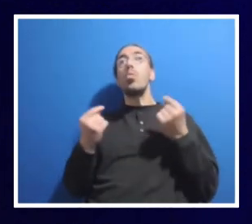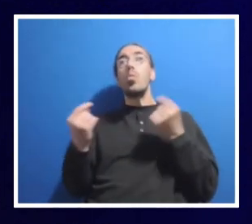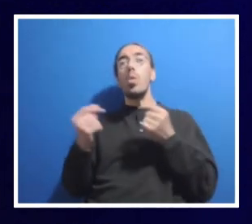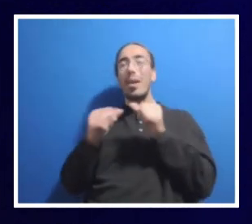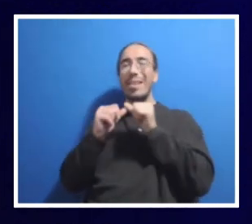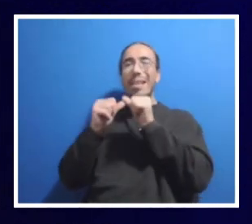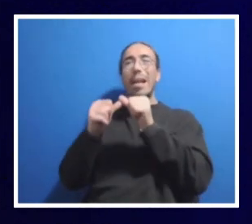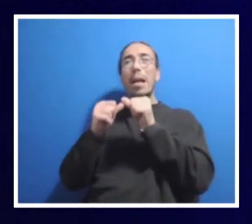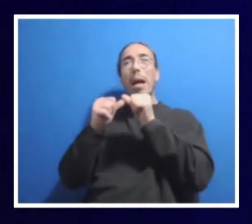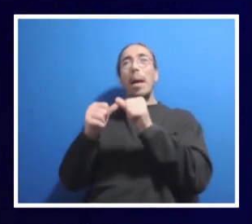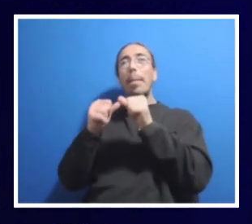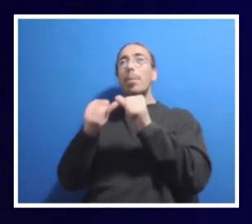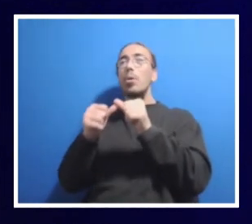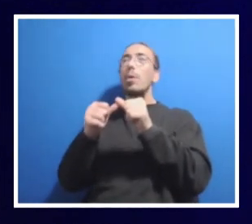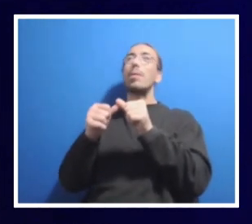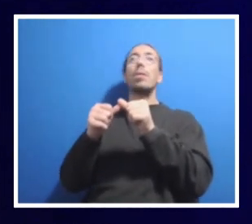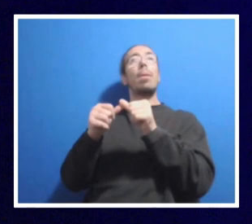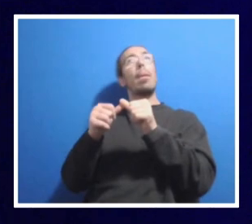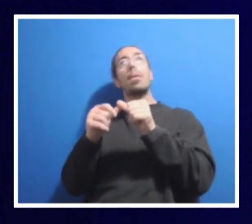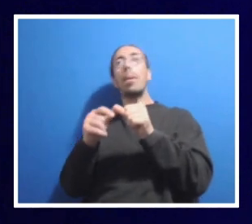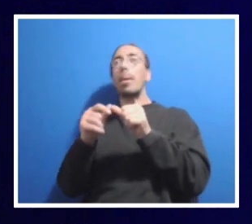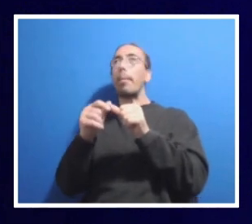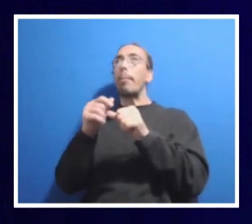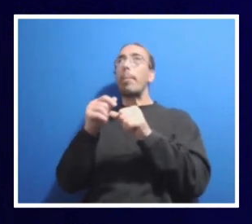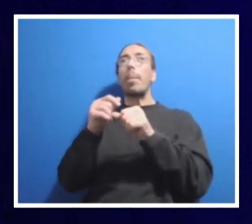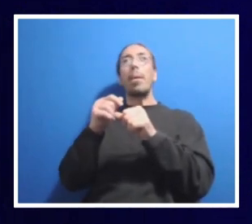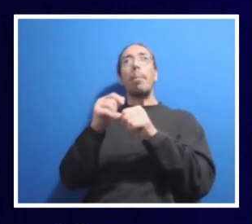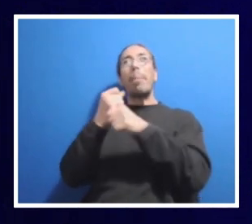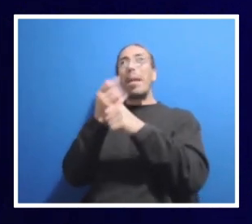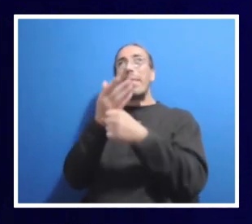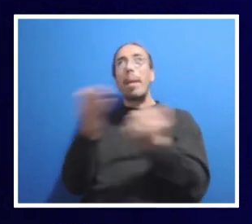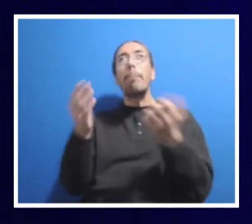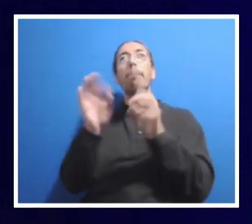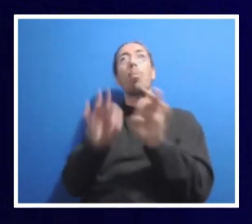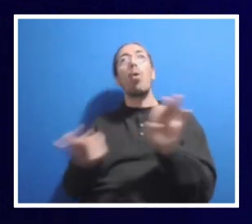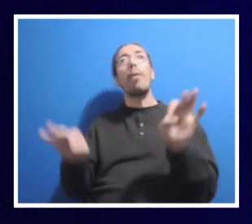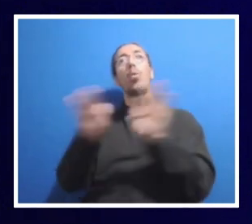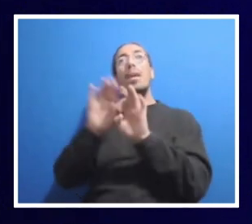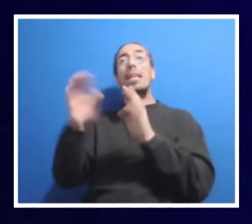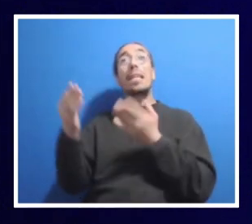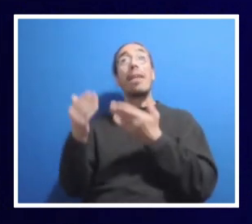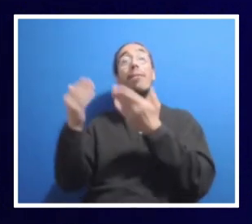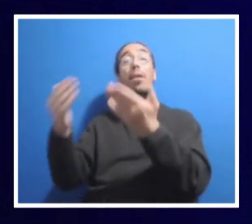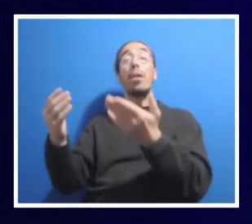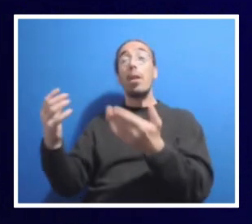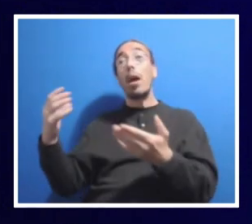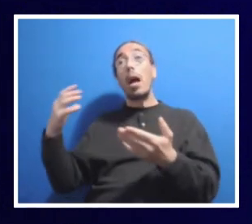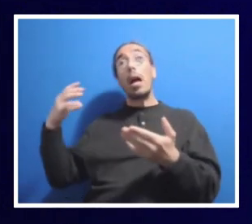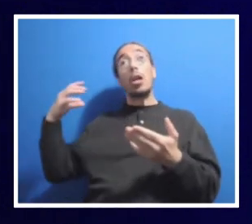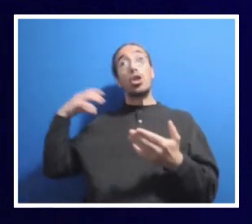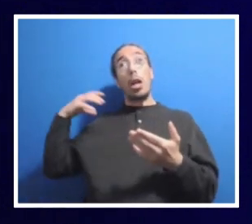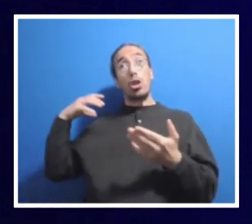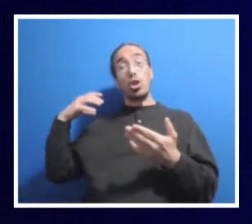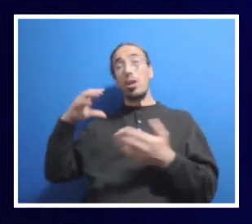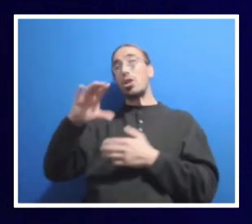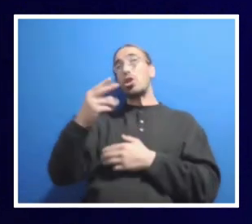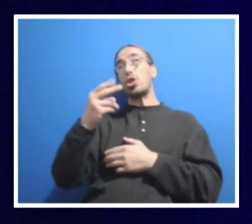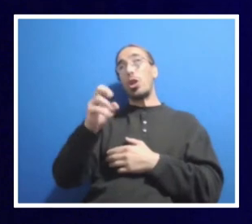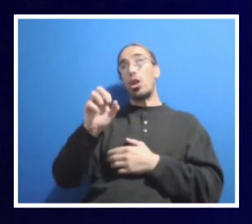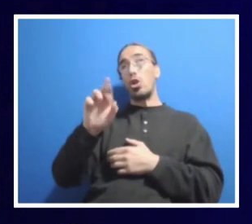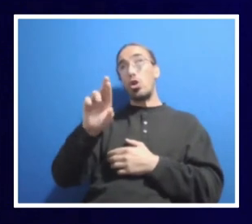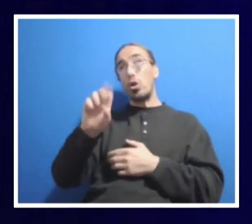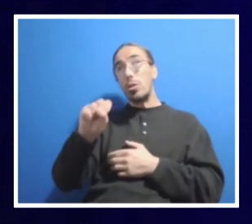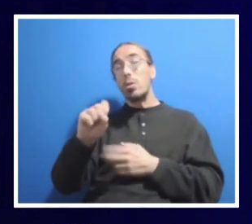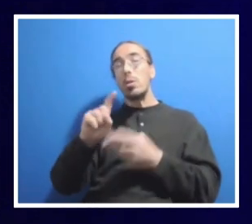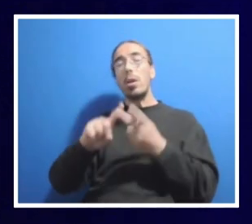vibrant and that we are, we give the chancellors, Dr. Kelly Austin, our vice president for Commonwealth